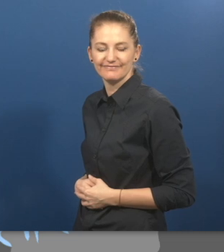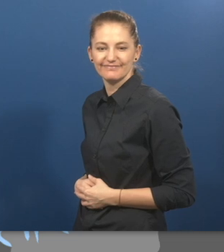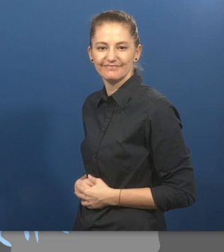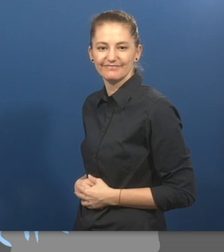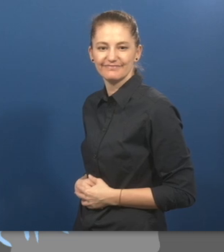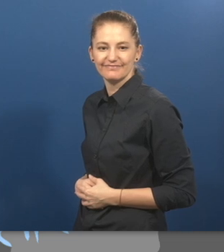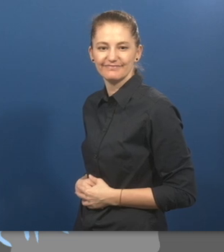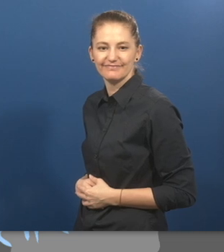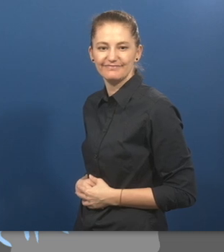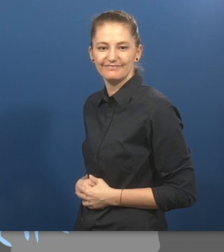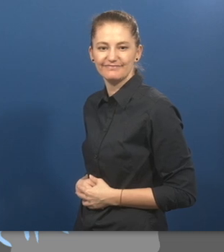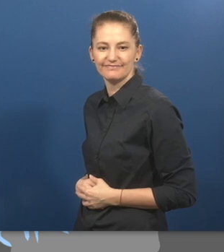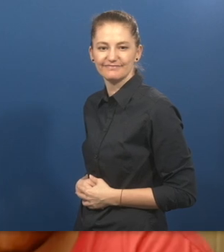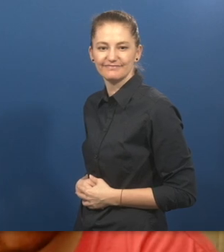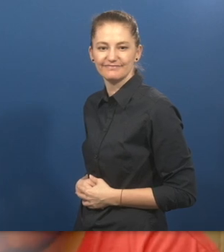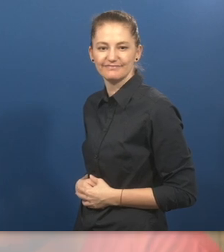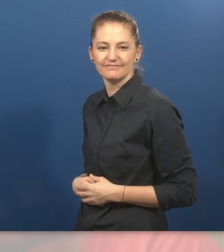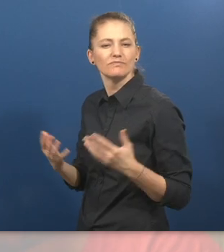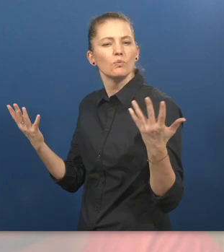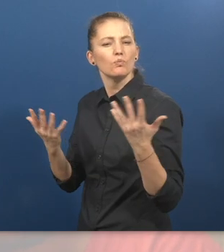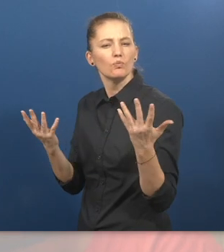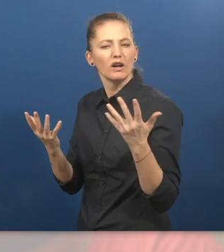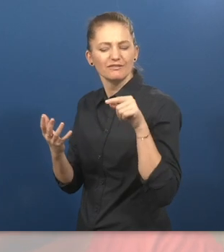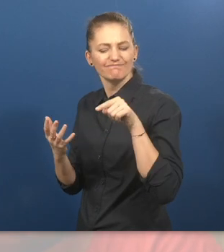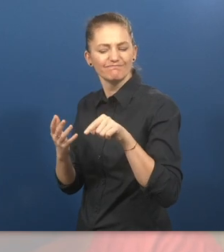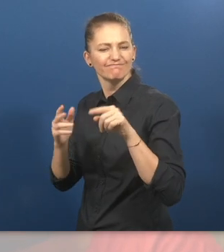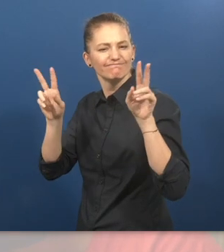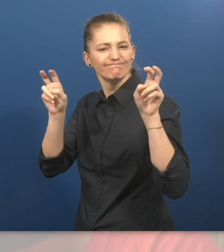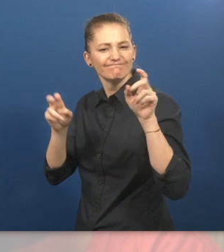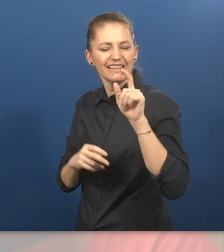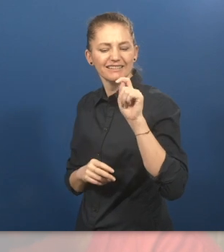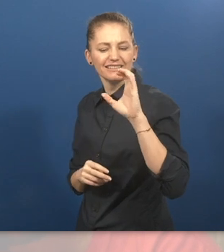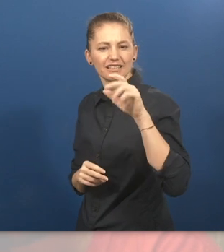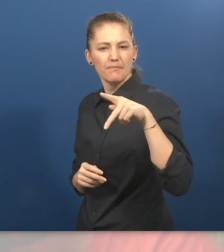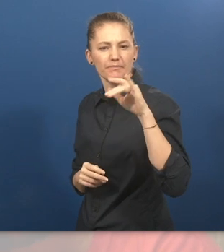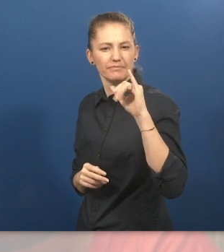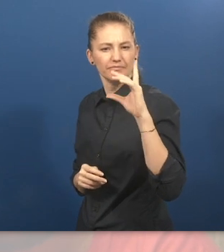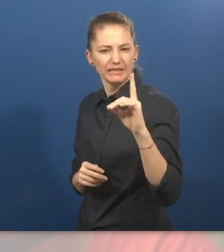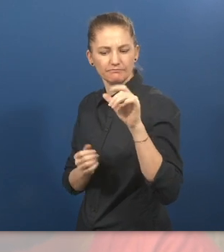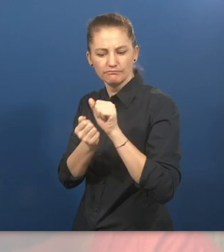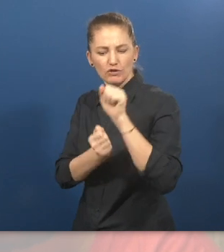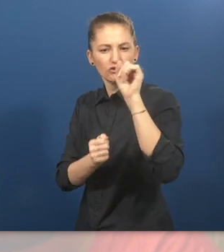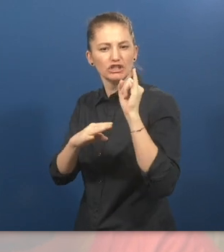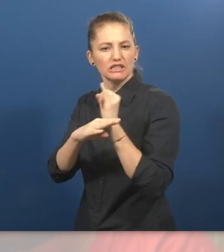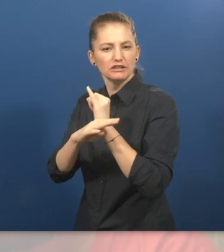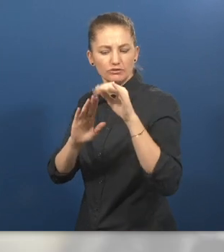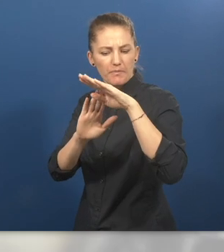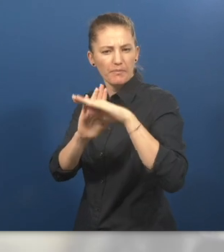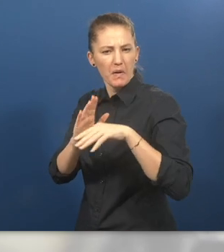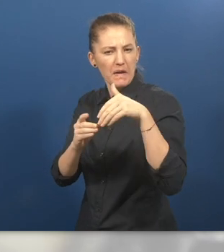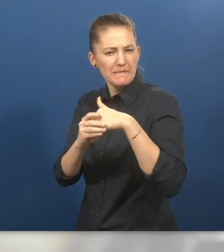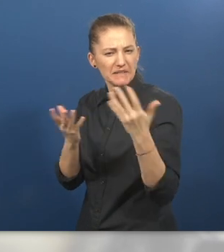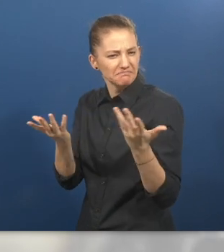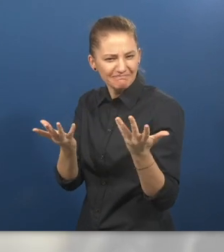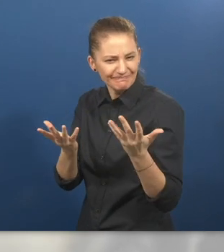consultancy. What is TCPID Graduate Internship Program about? Michael